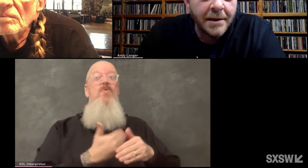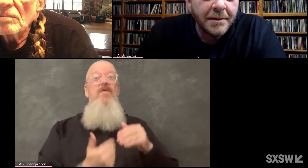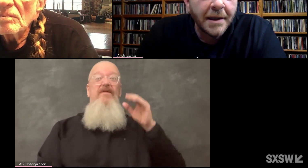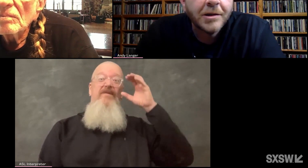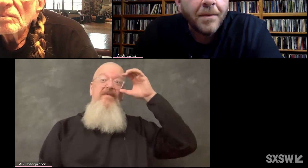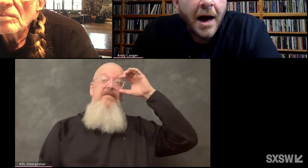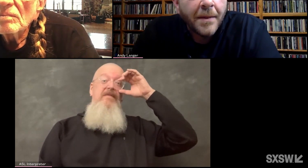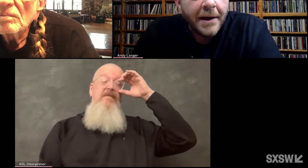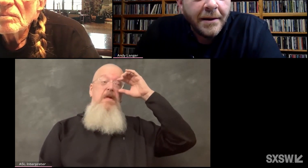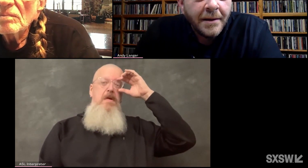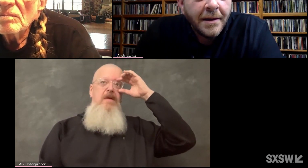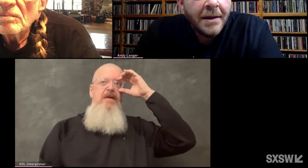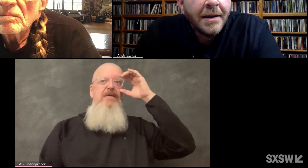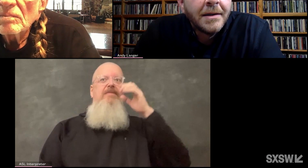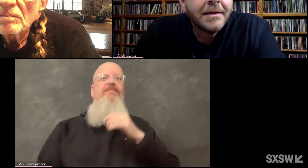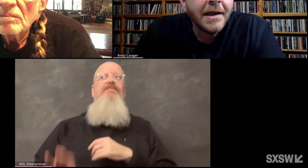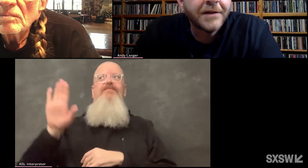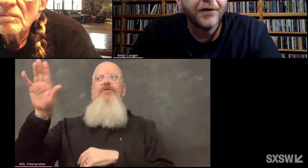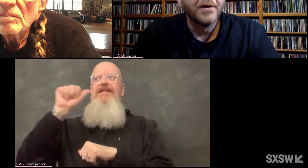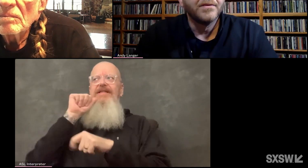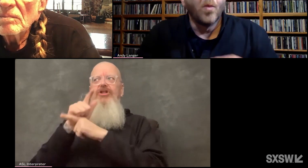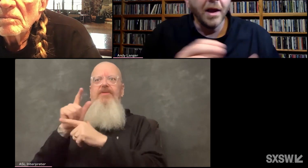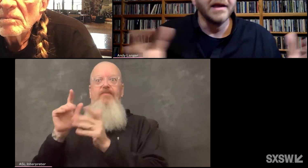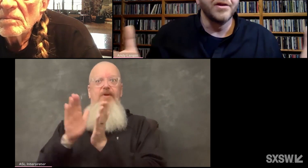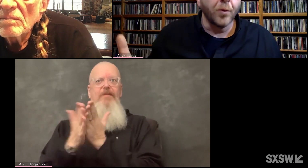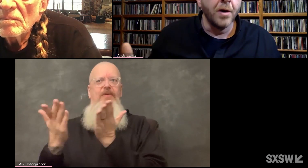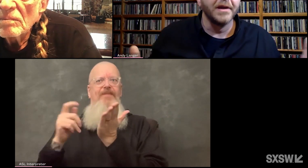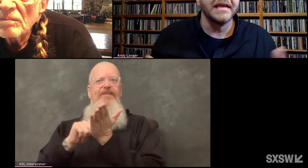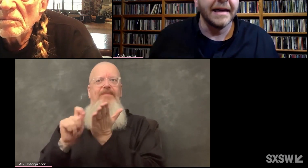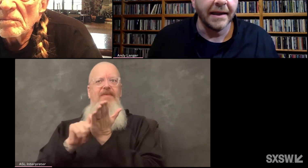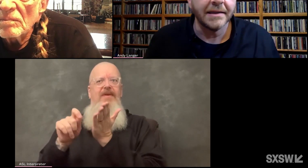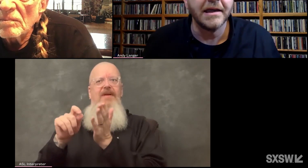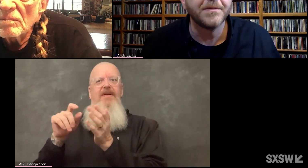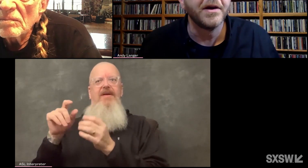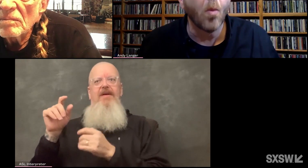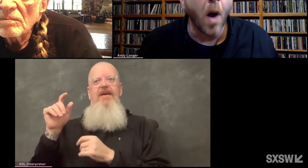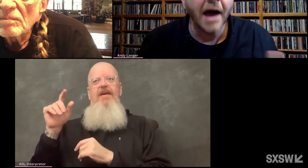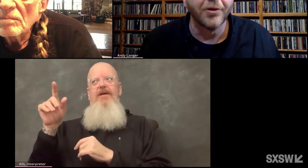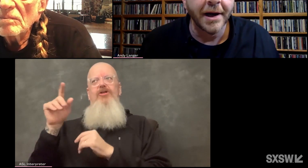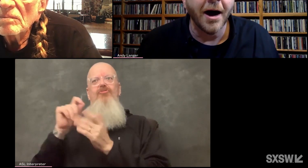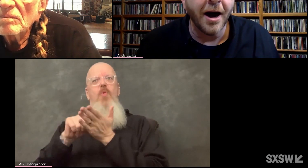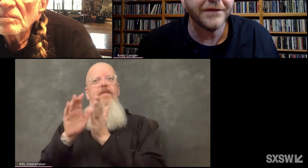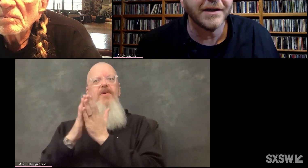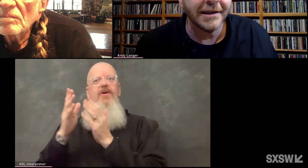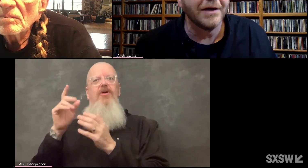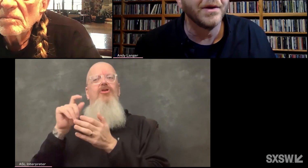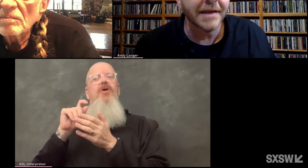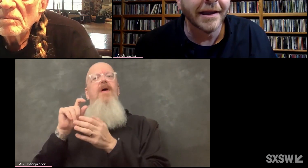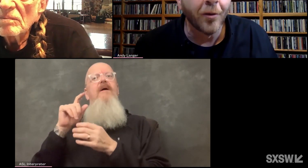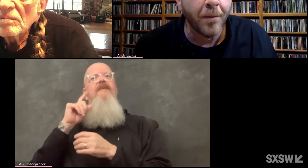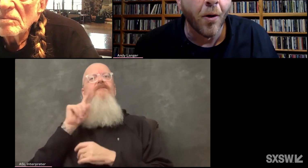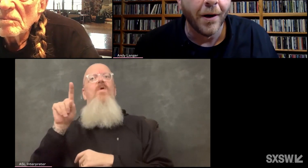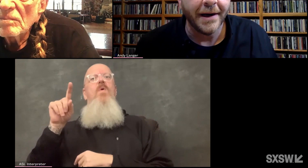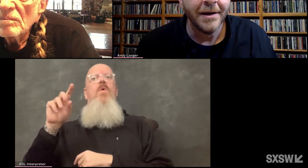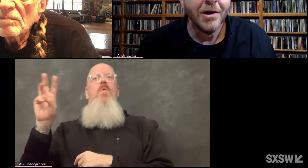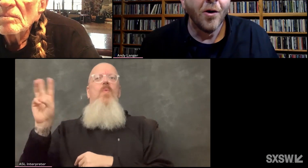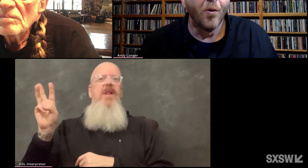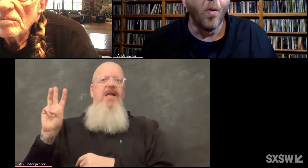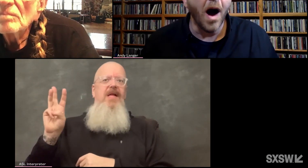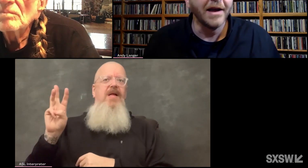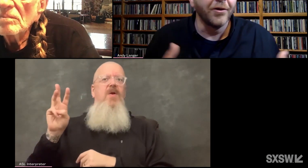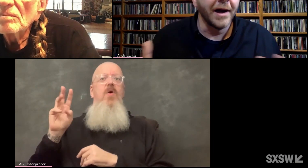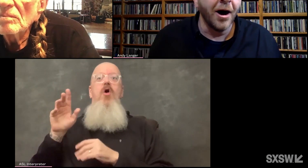book, Me and Sister Bobby, says for Willie, the road is endless. He's been wandering off since he was a little boy.